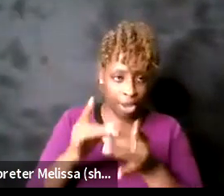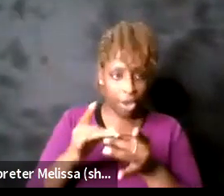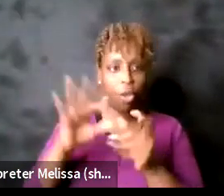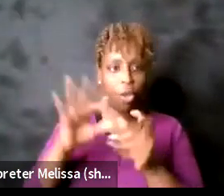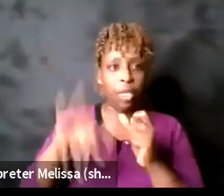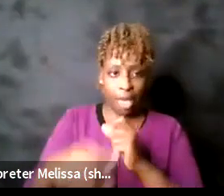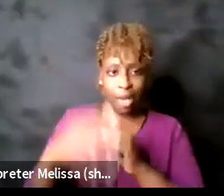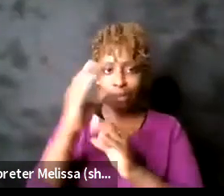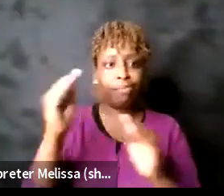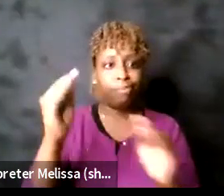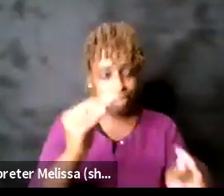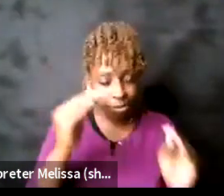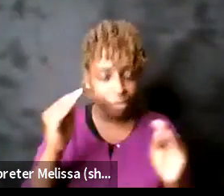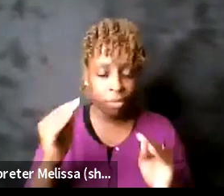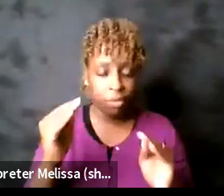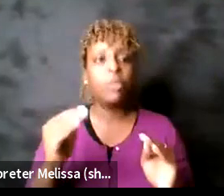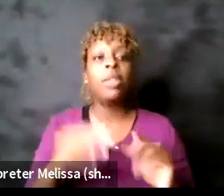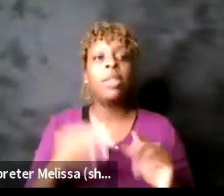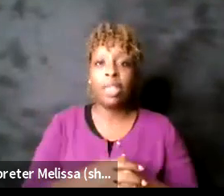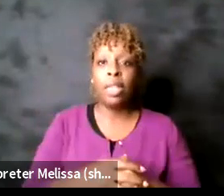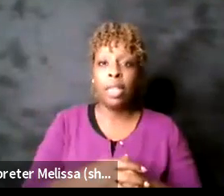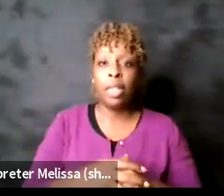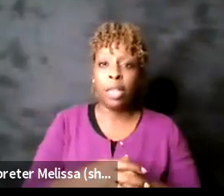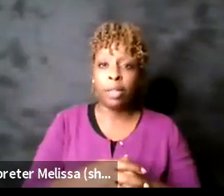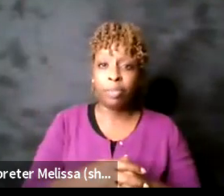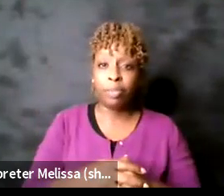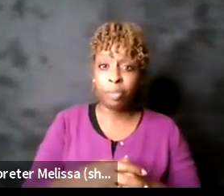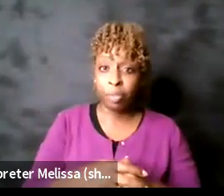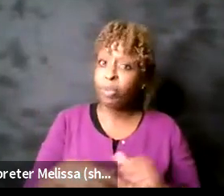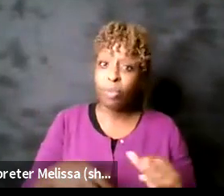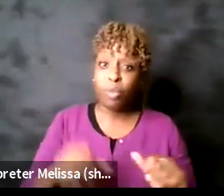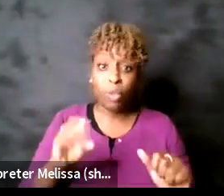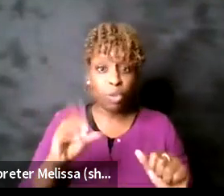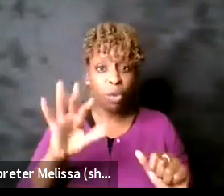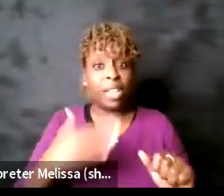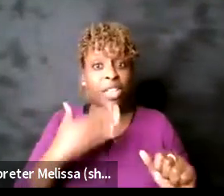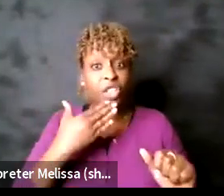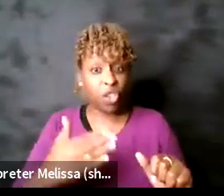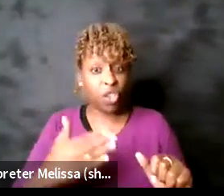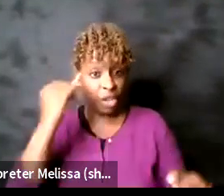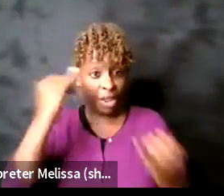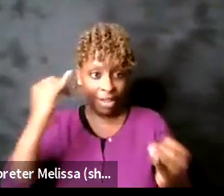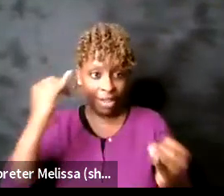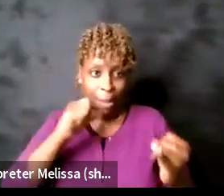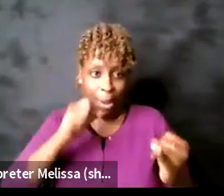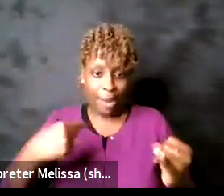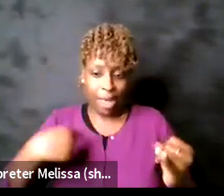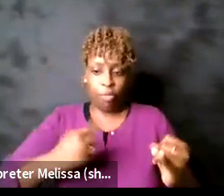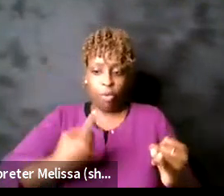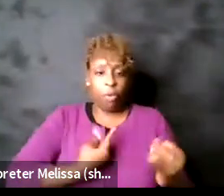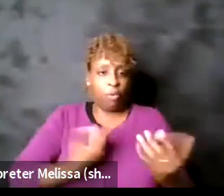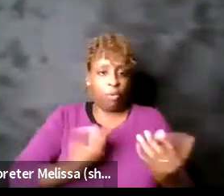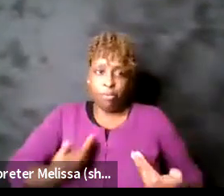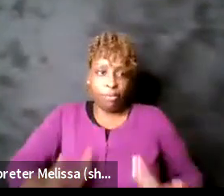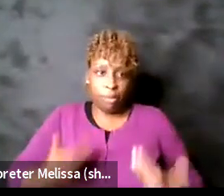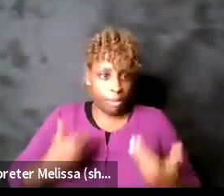as i was building this is um this is a great idea but you can't be the only one and i do want to make sure that i am training more